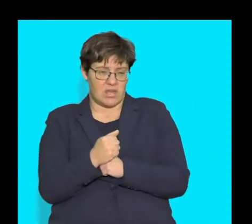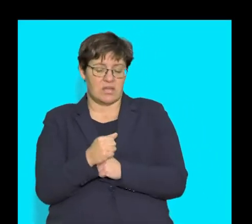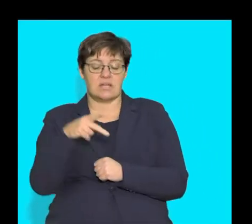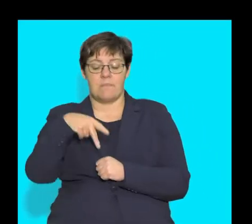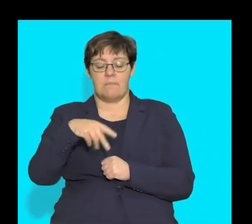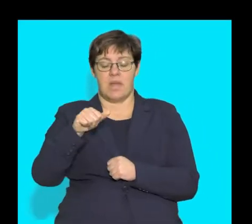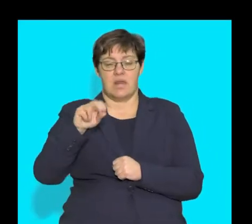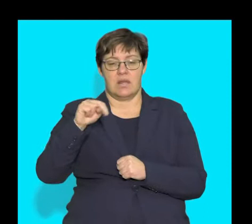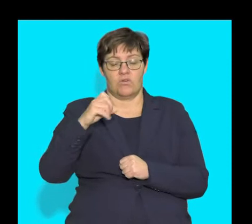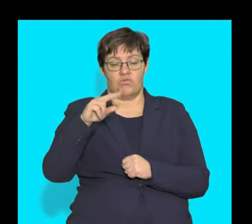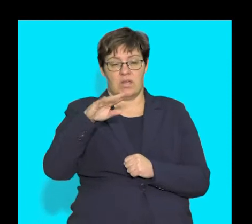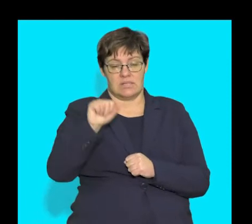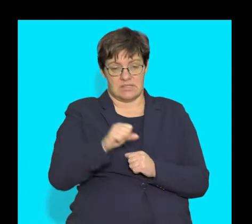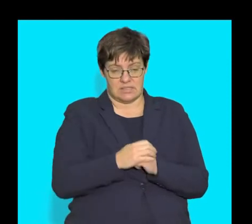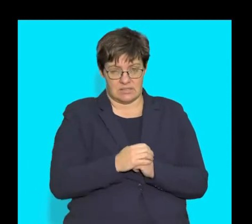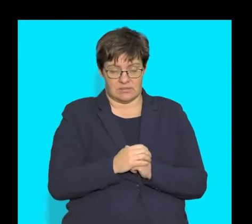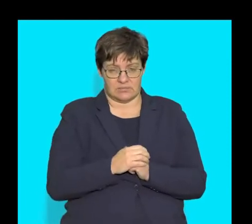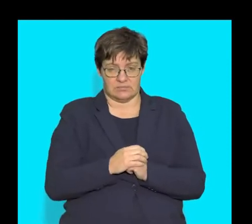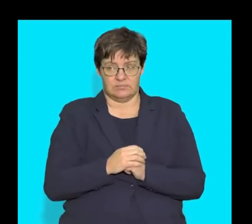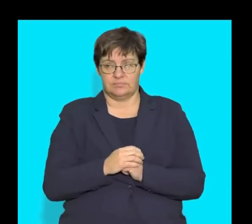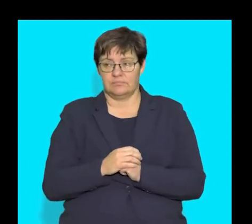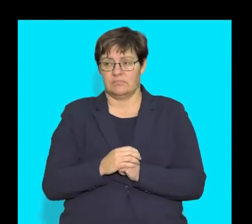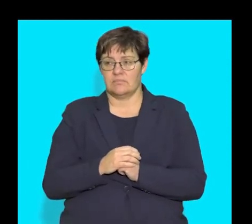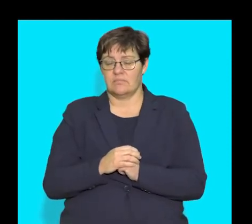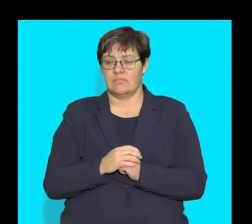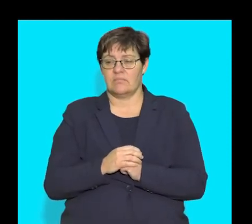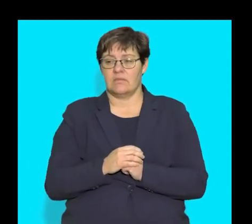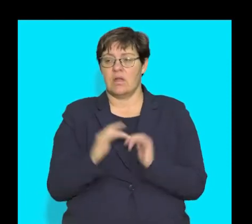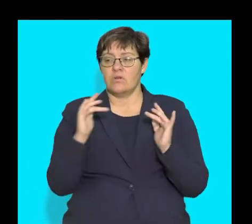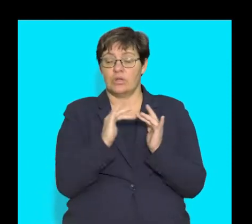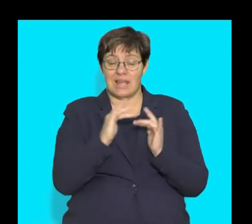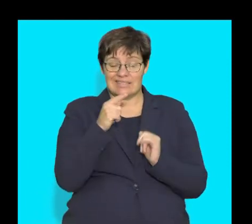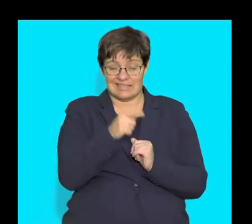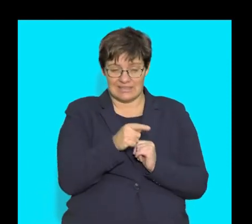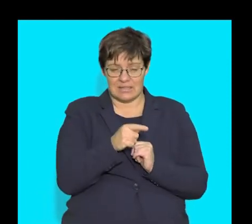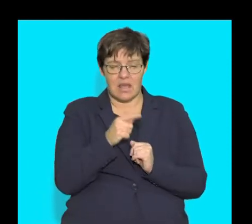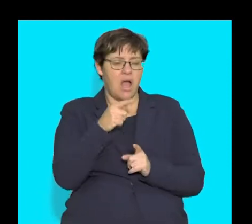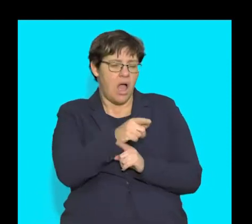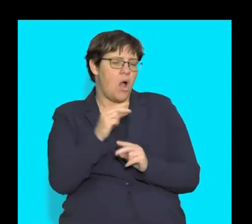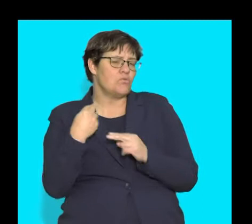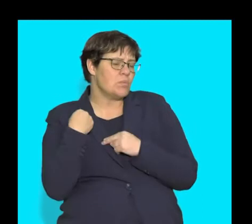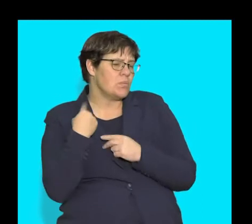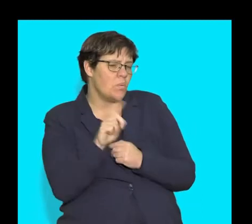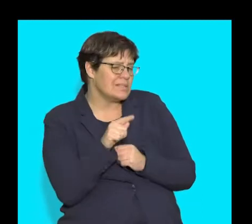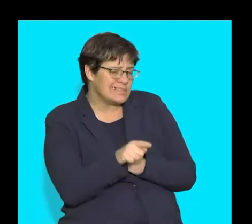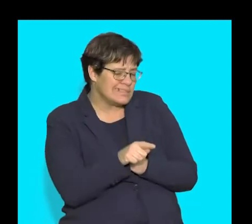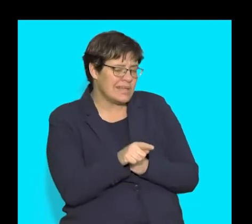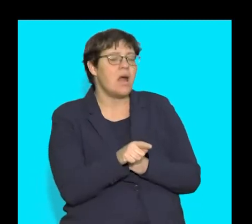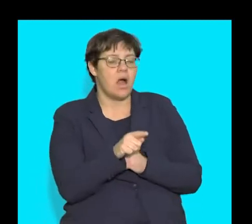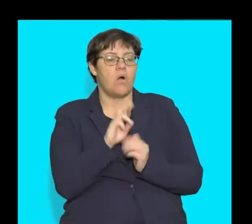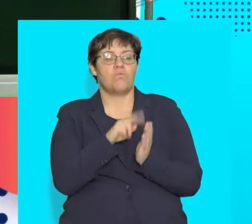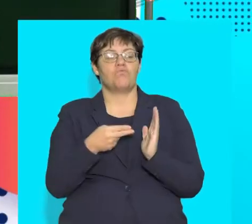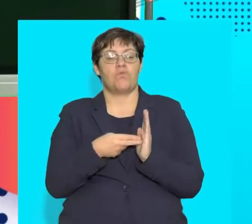pancreas. And if we recollect the function of the pancreas, it plays an important role in the production of